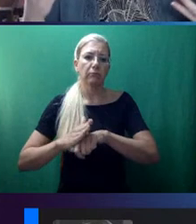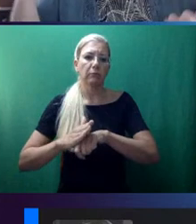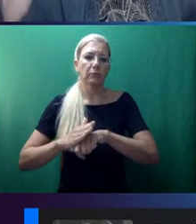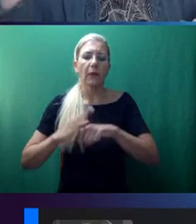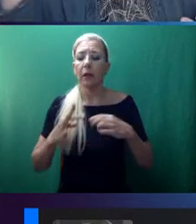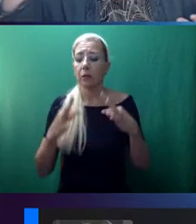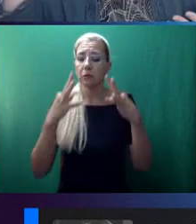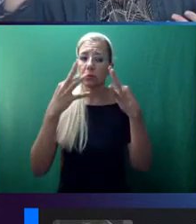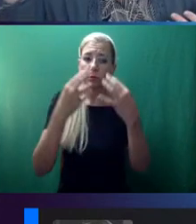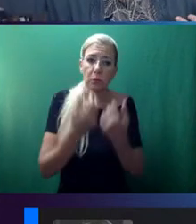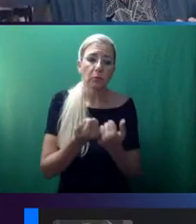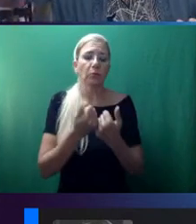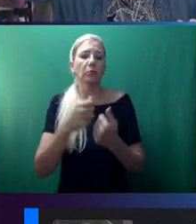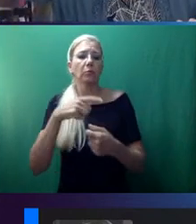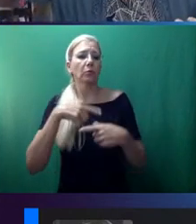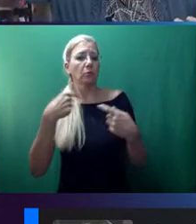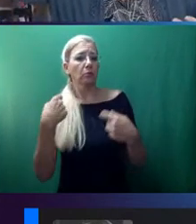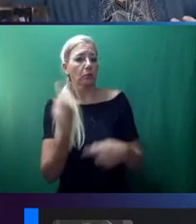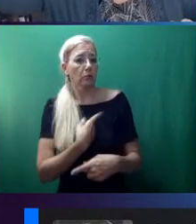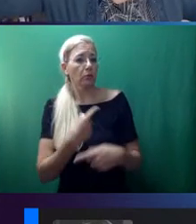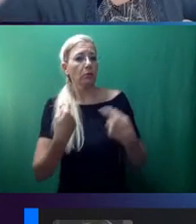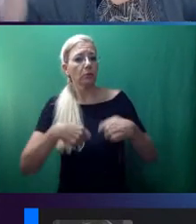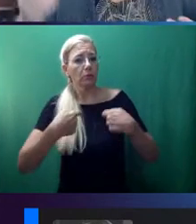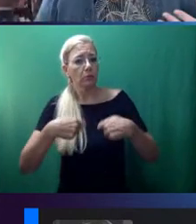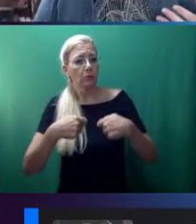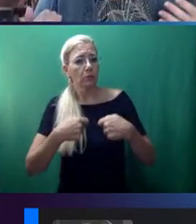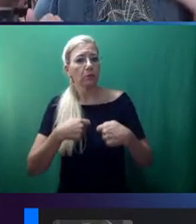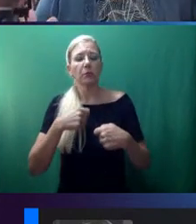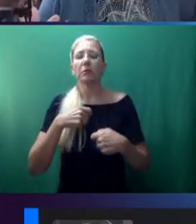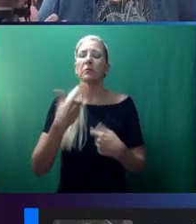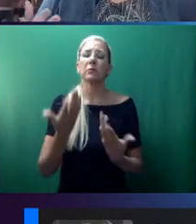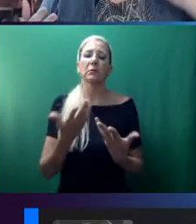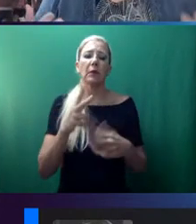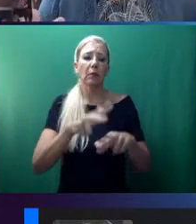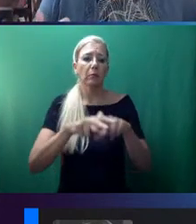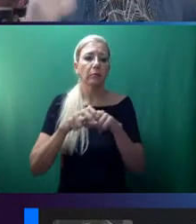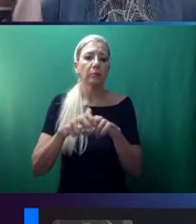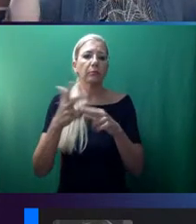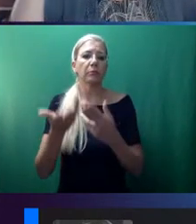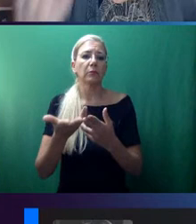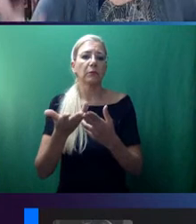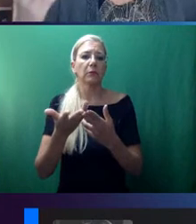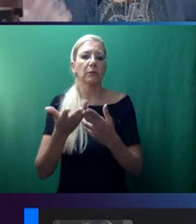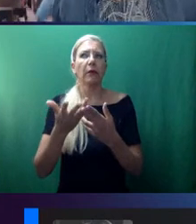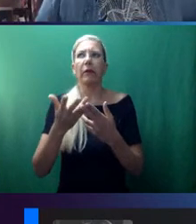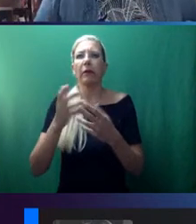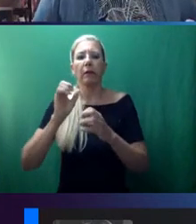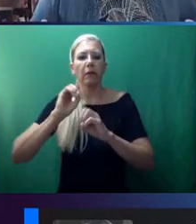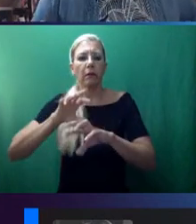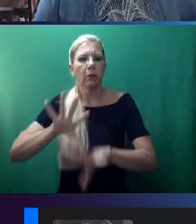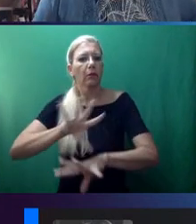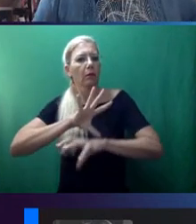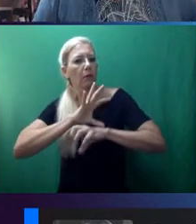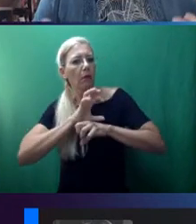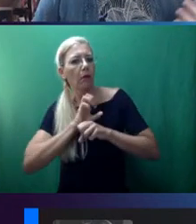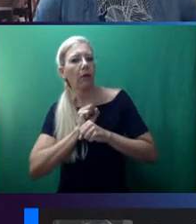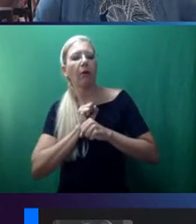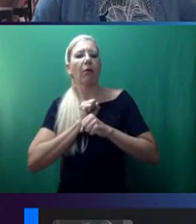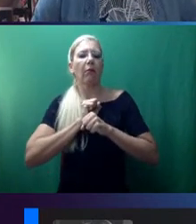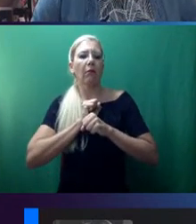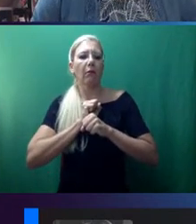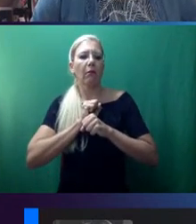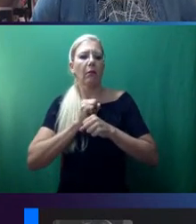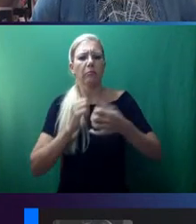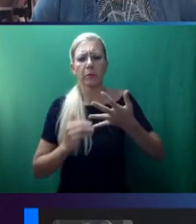that is needed to be known about language acquisition and language teaching and the content area that's involved.